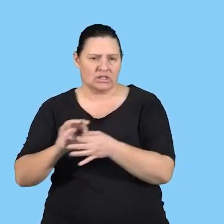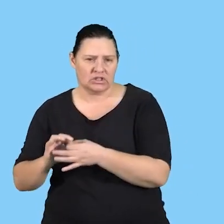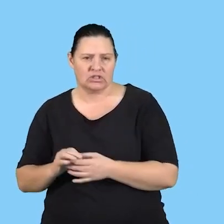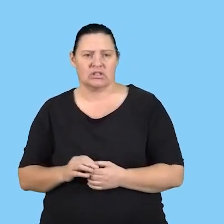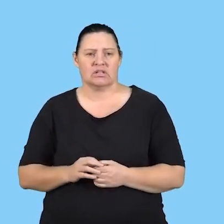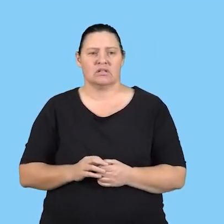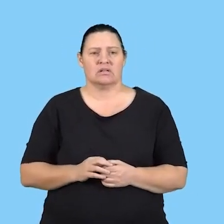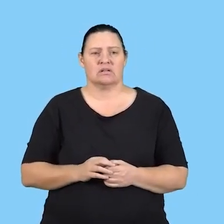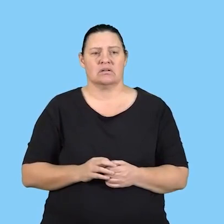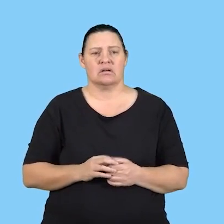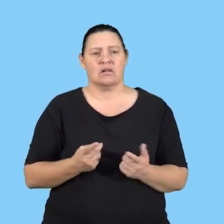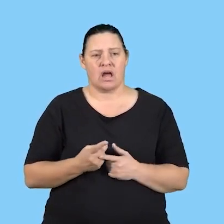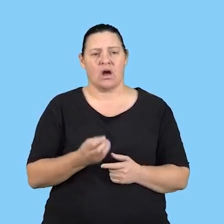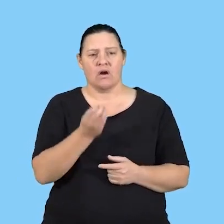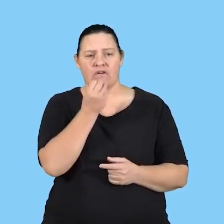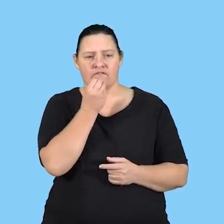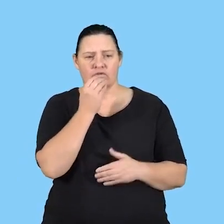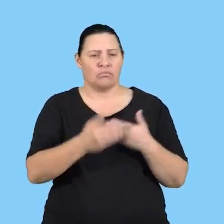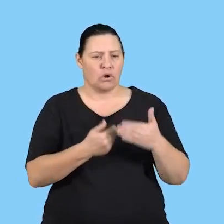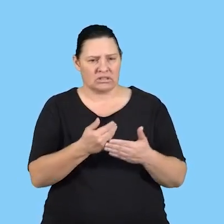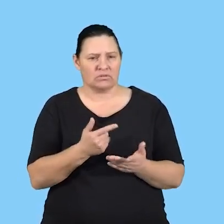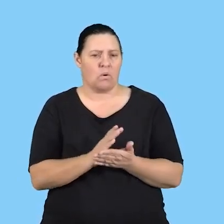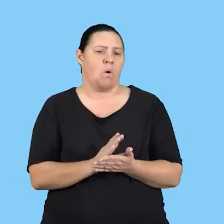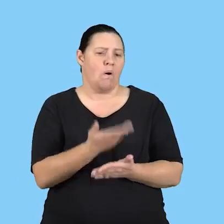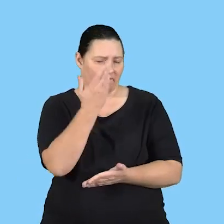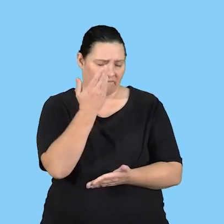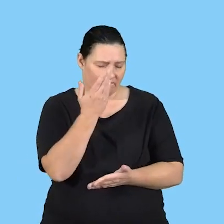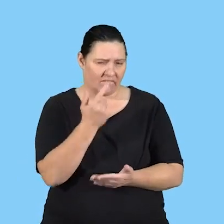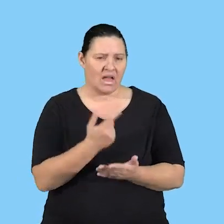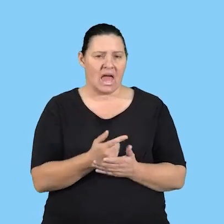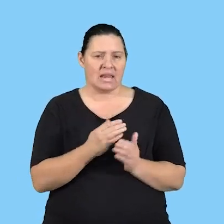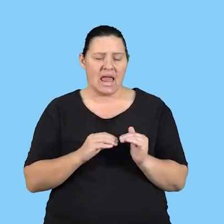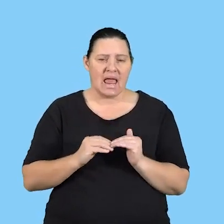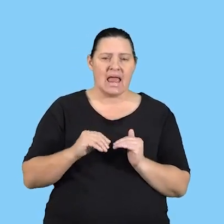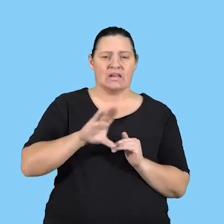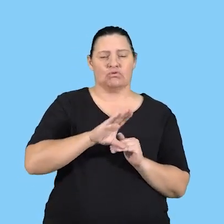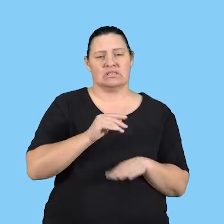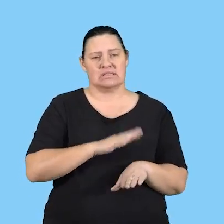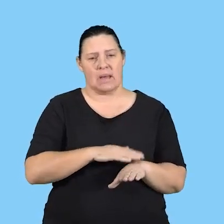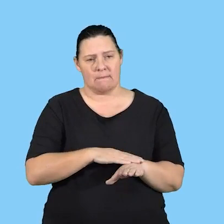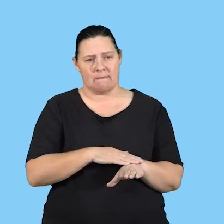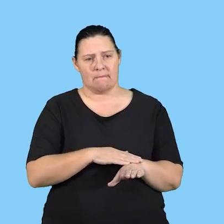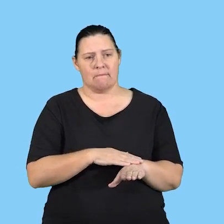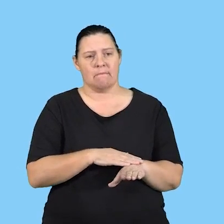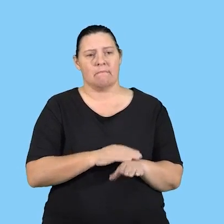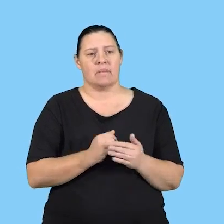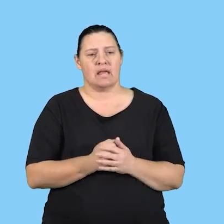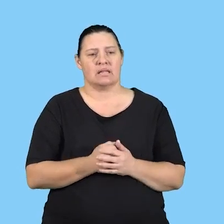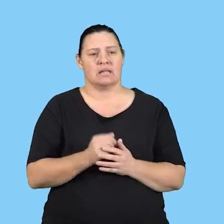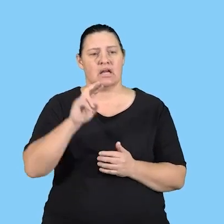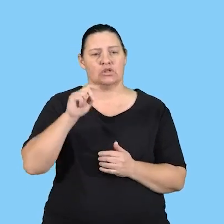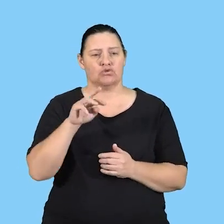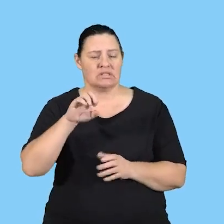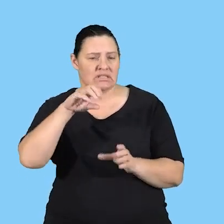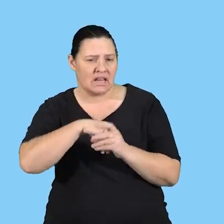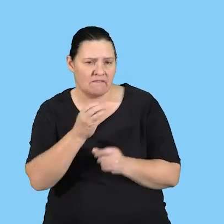originally belonged to grade six but we removed that and increased time instead in nutrients in food